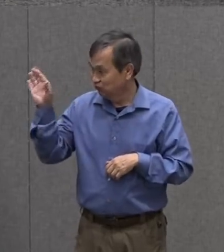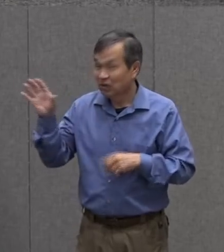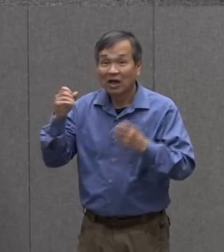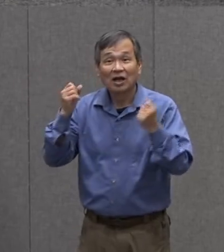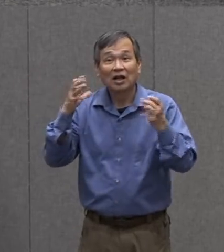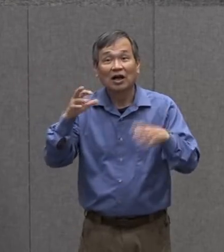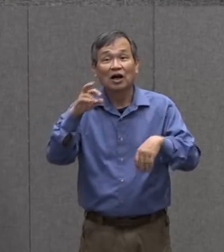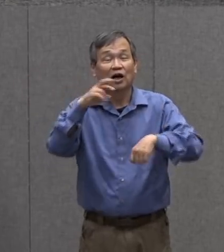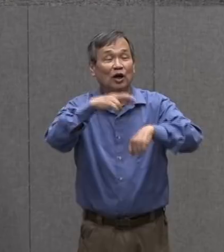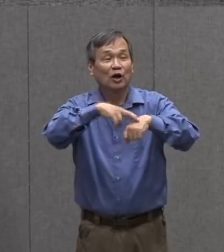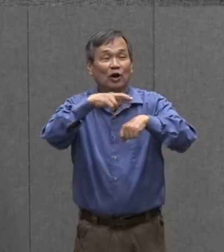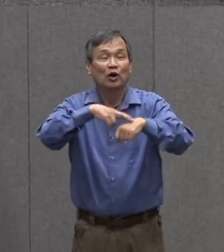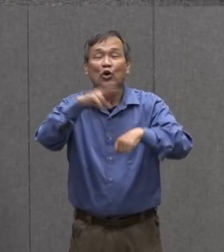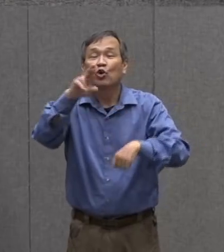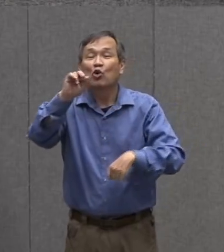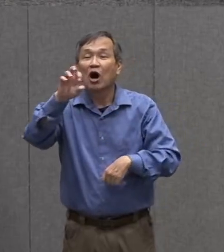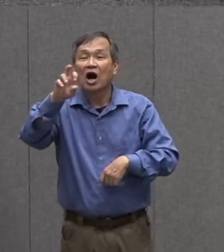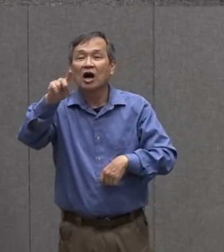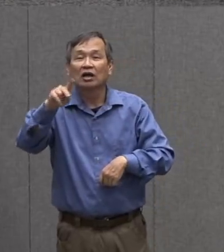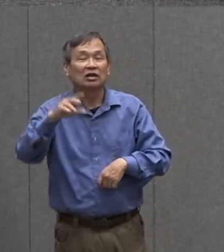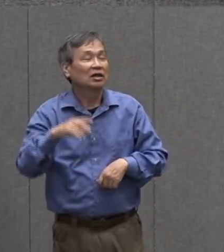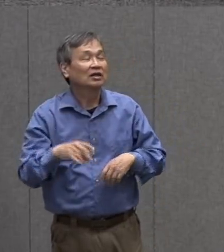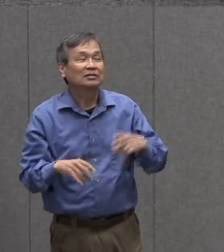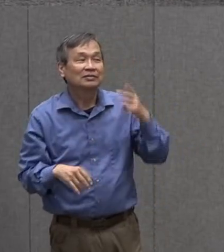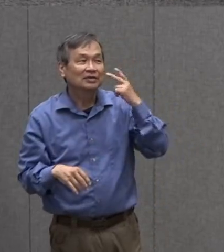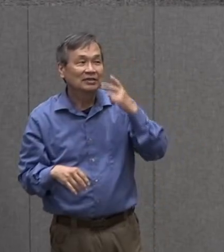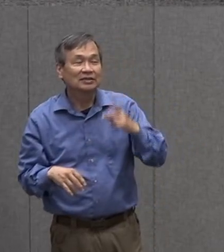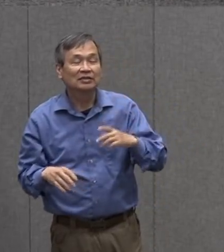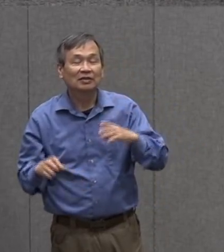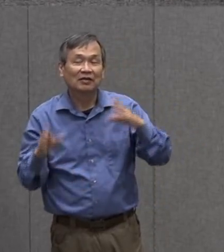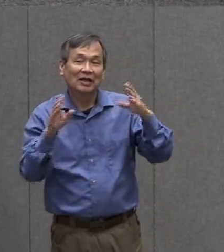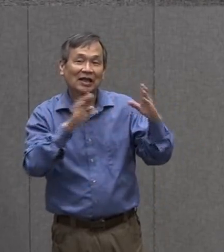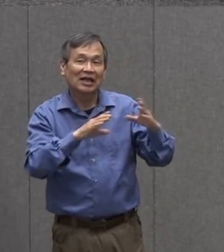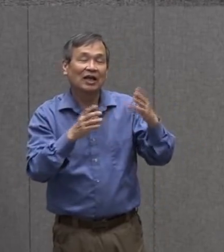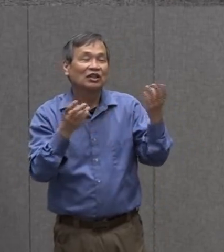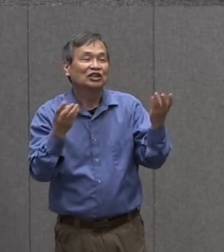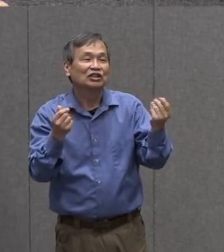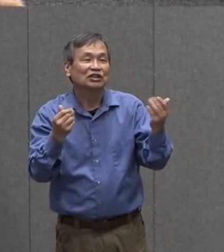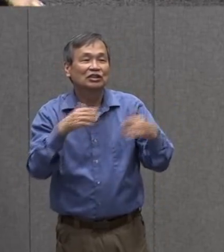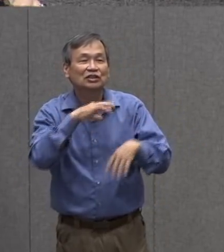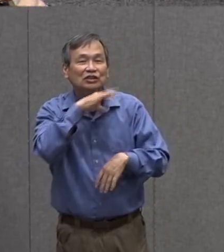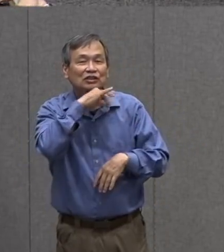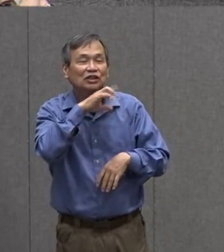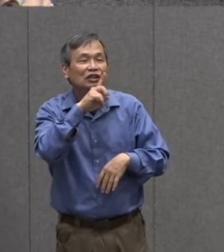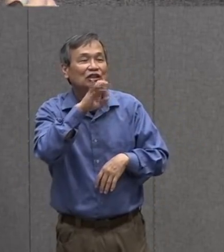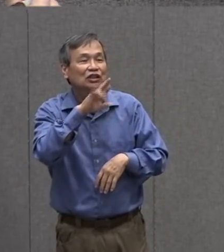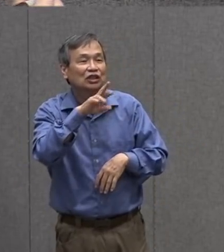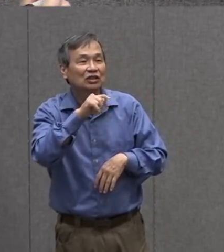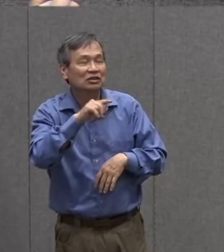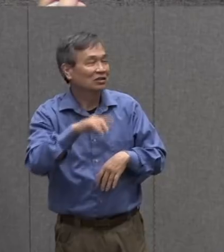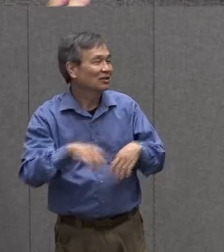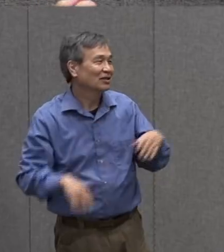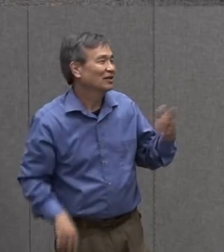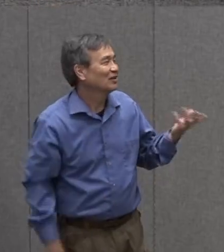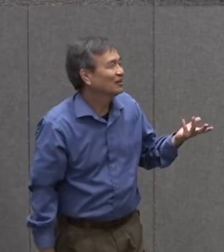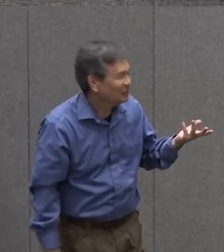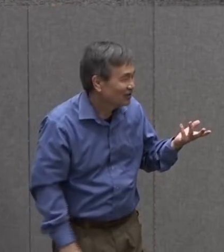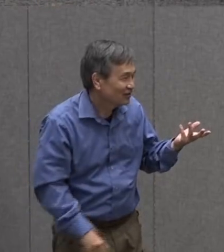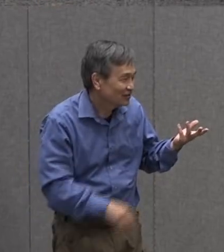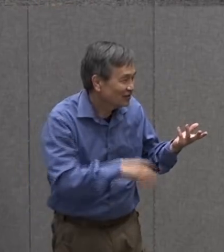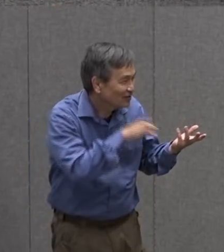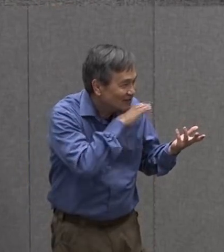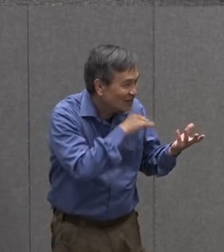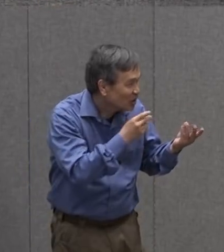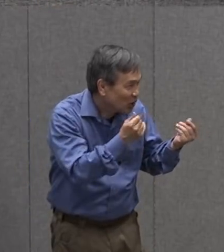right okay what about the dirt over here it's pretend dirt but it's still dirt